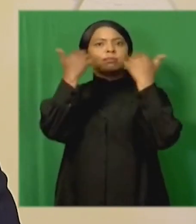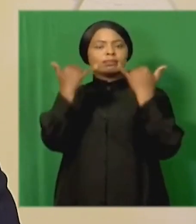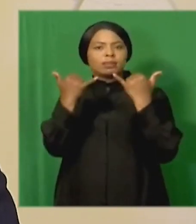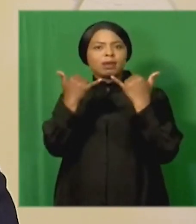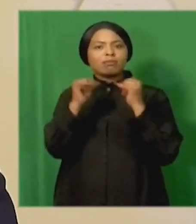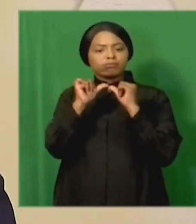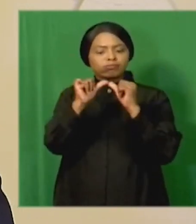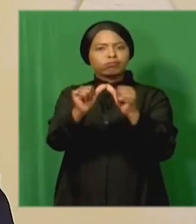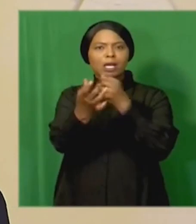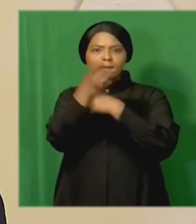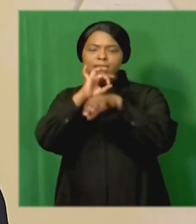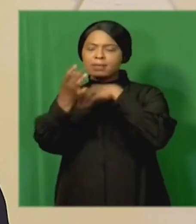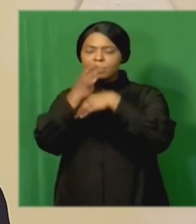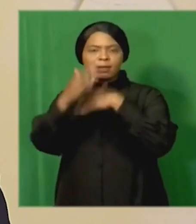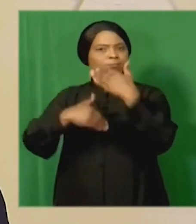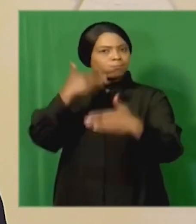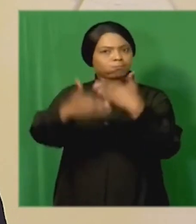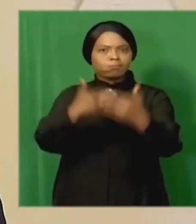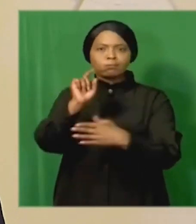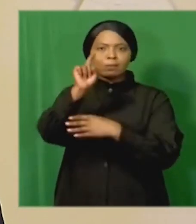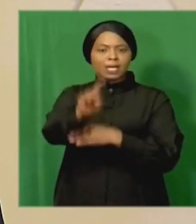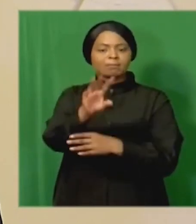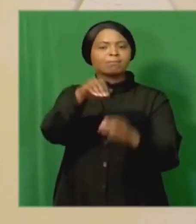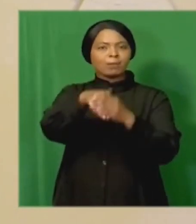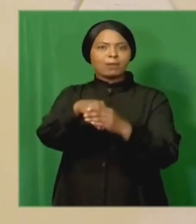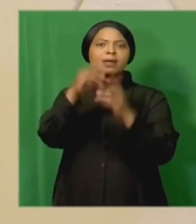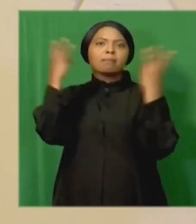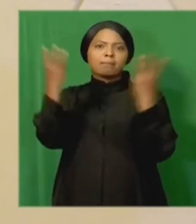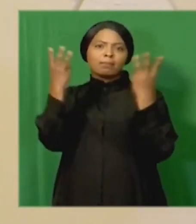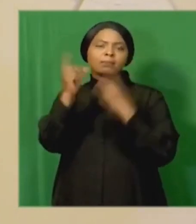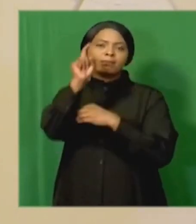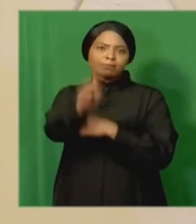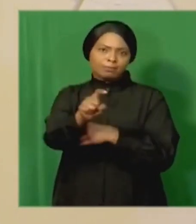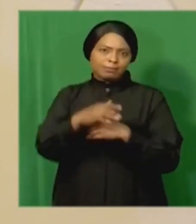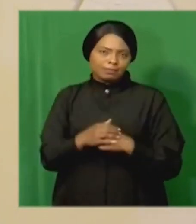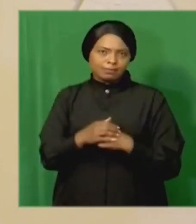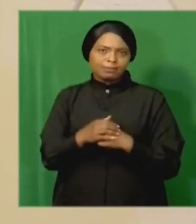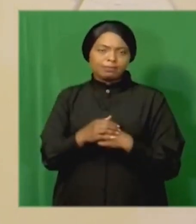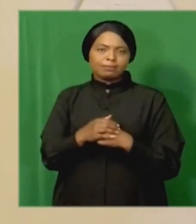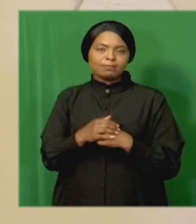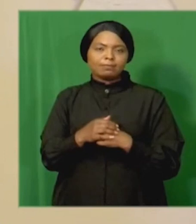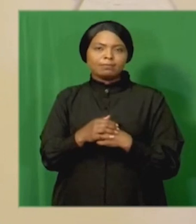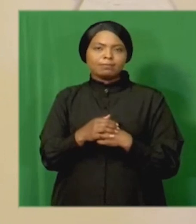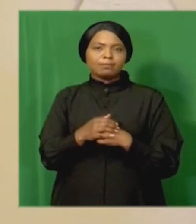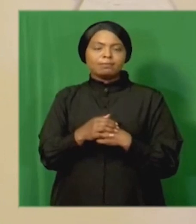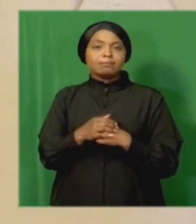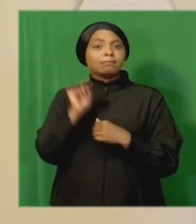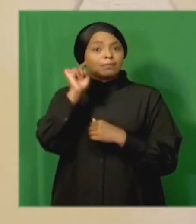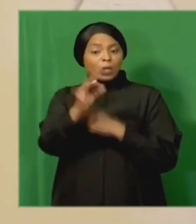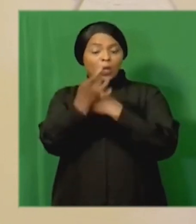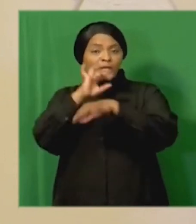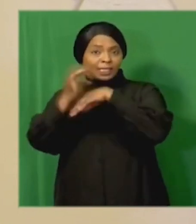process of consultation that involves the society as a whole these